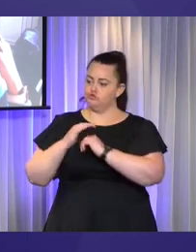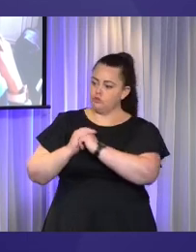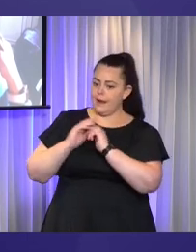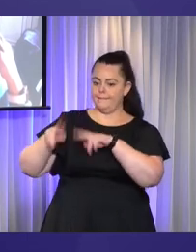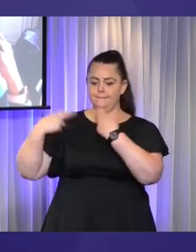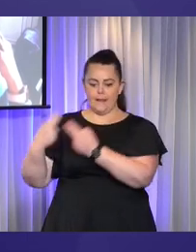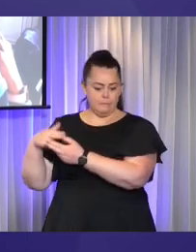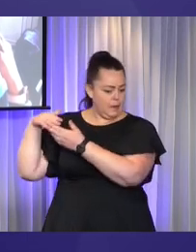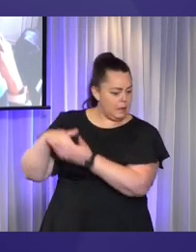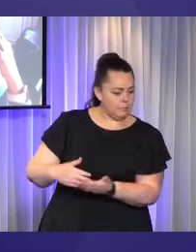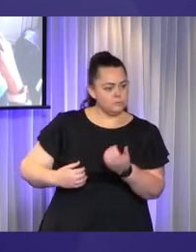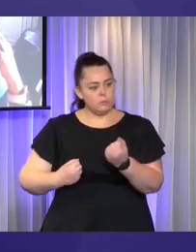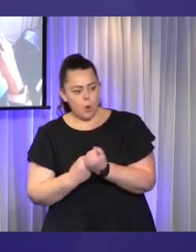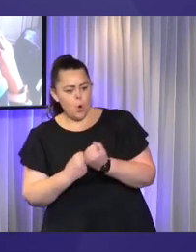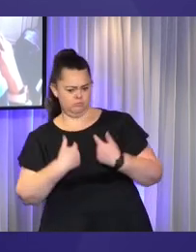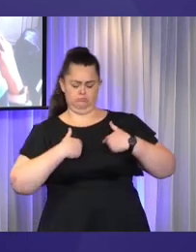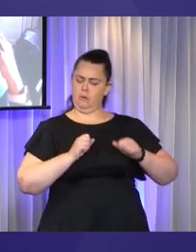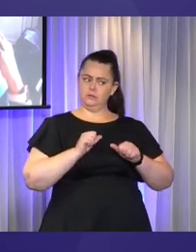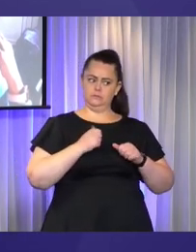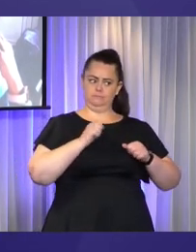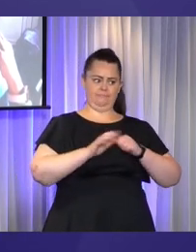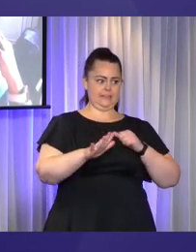through my own family and friends and work colleagues.